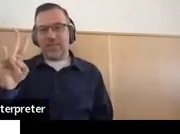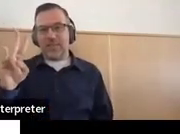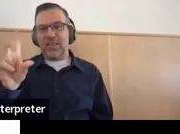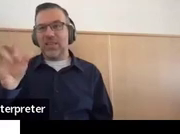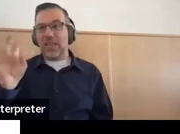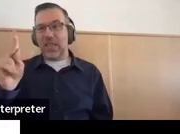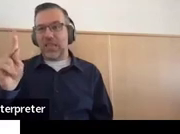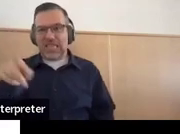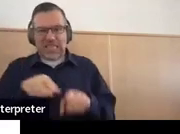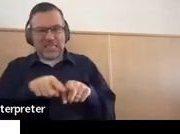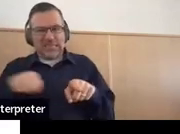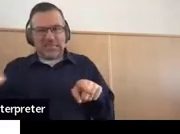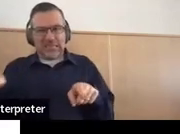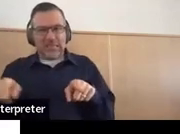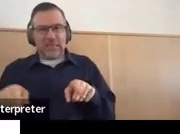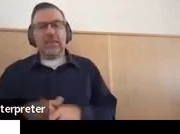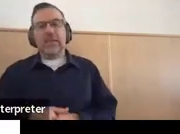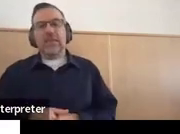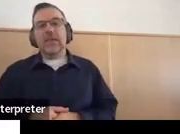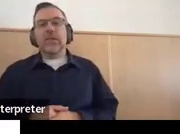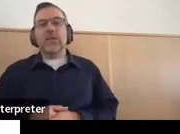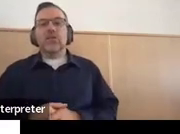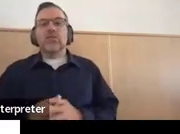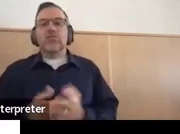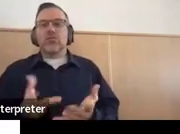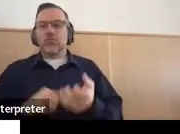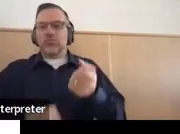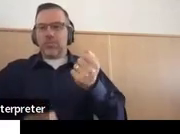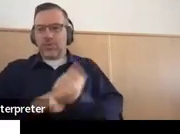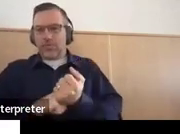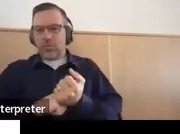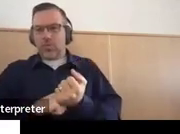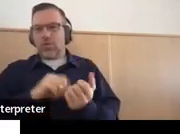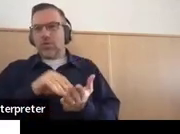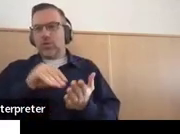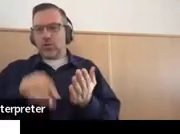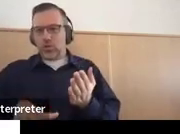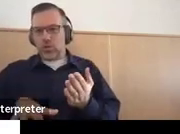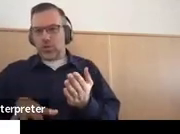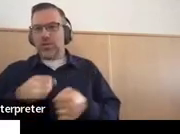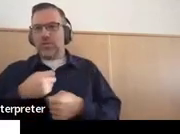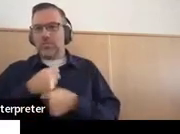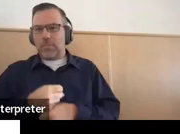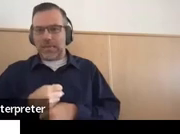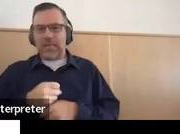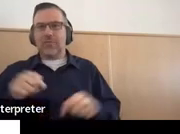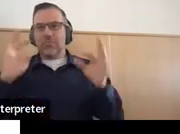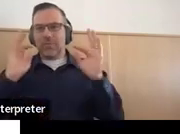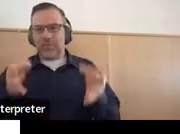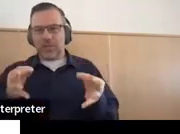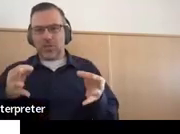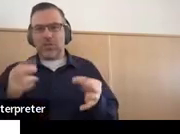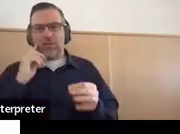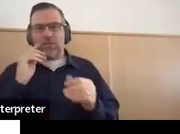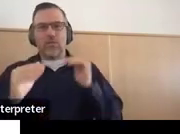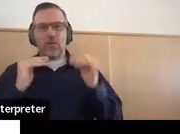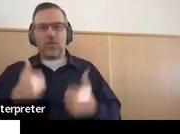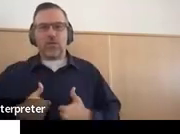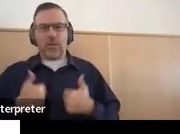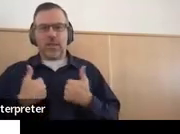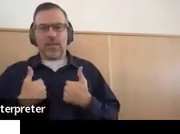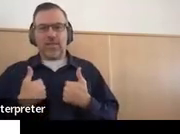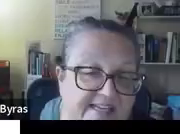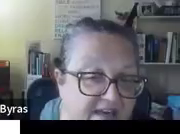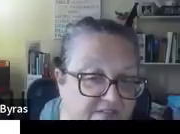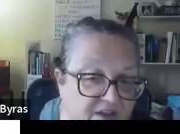And this is about supporting student-made decisions and prepping for adult life. This is just one section